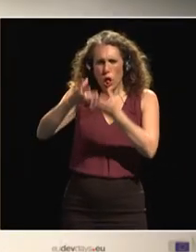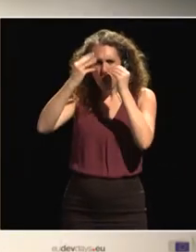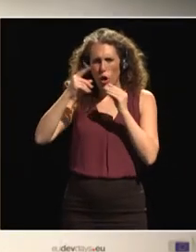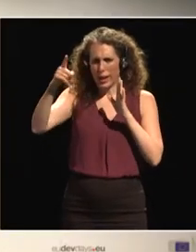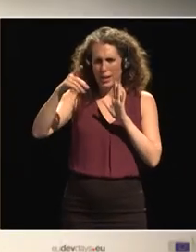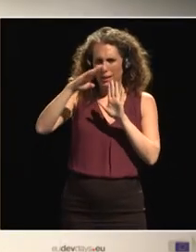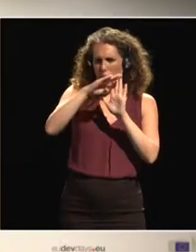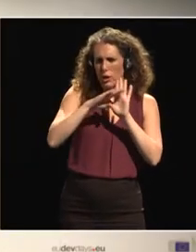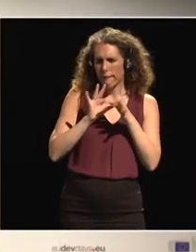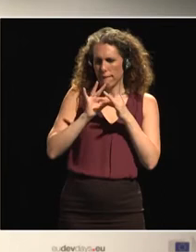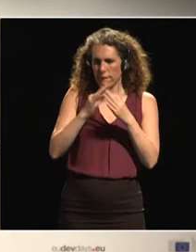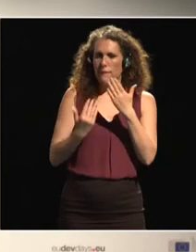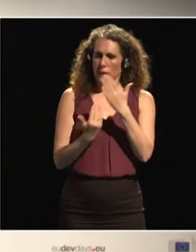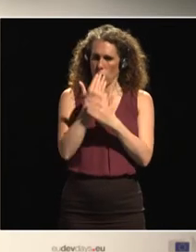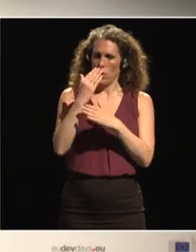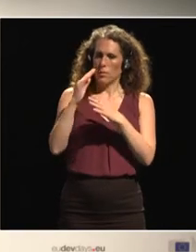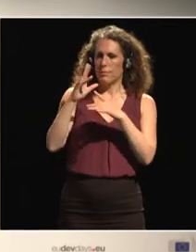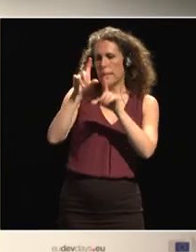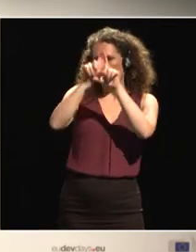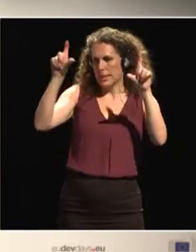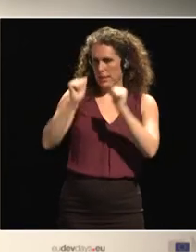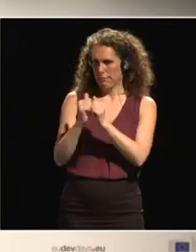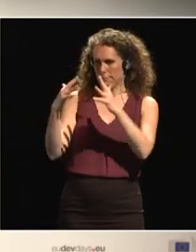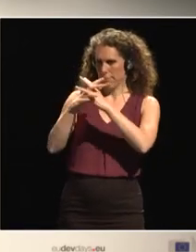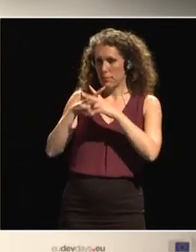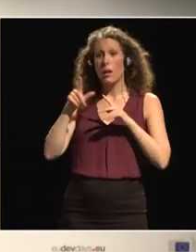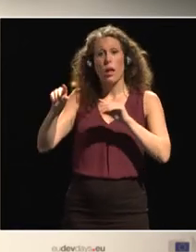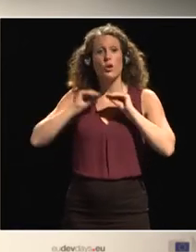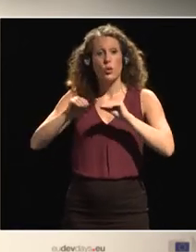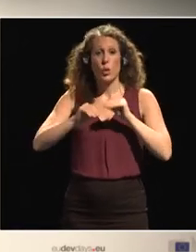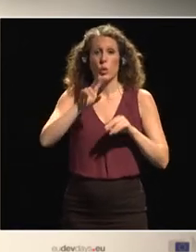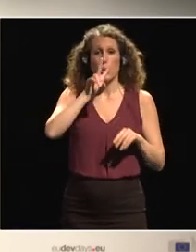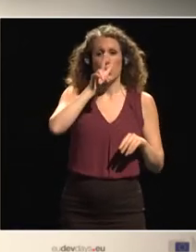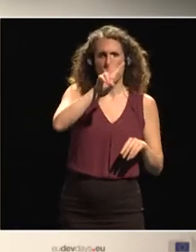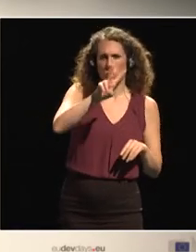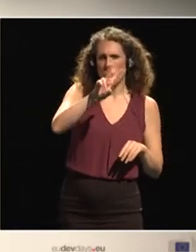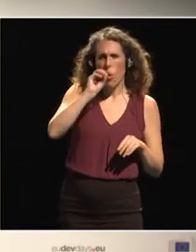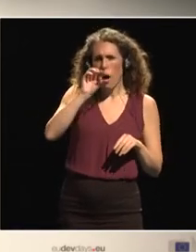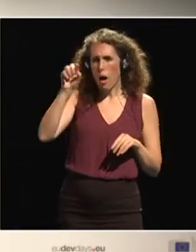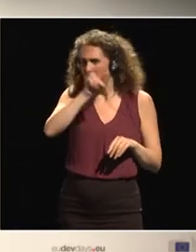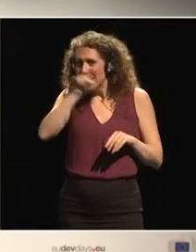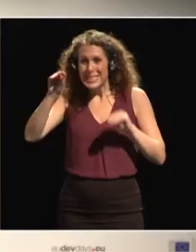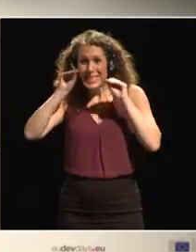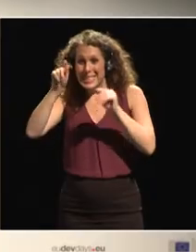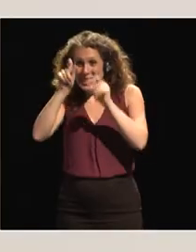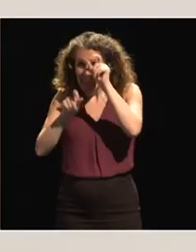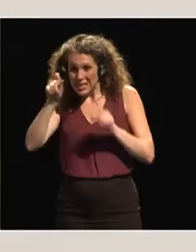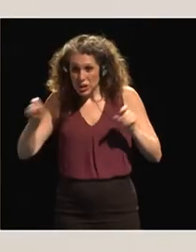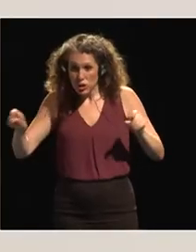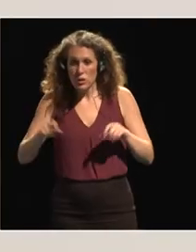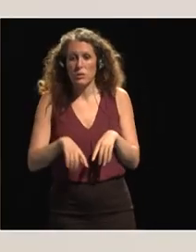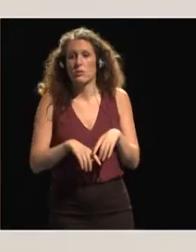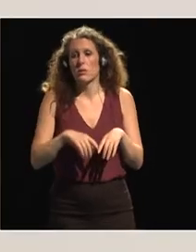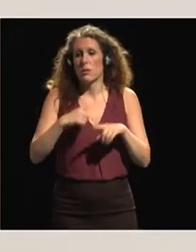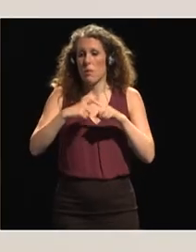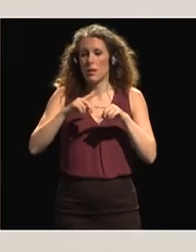entrepreneurs the project will train 205 teachers in 41 selected senior